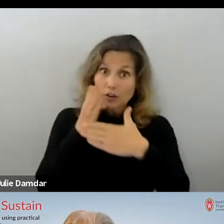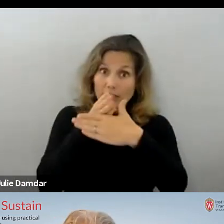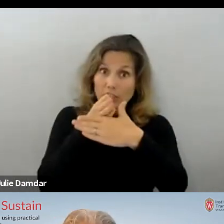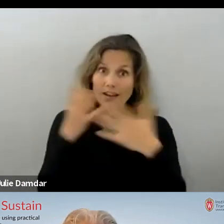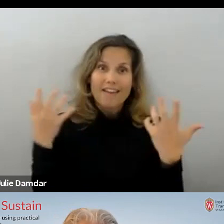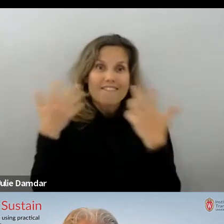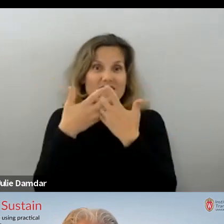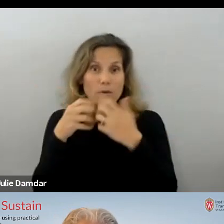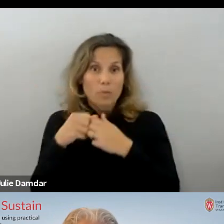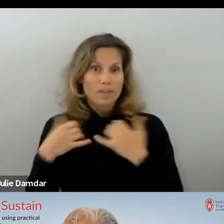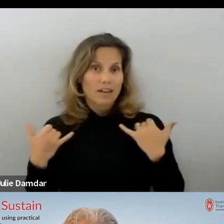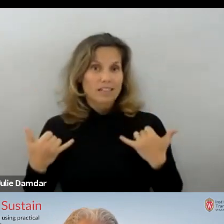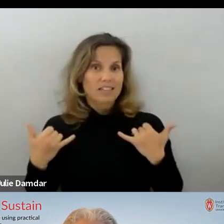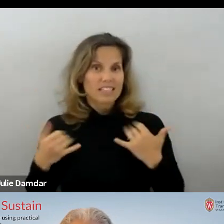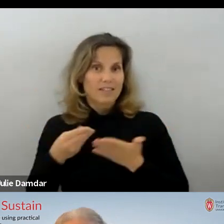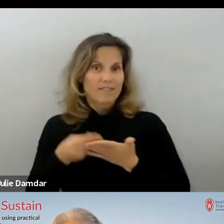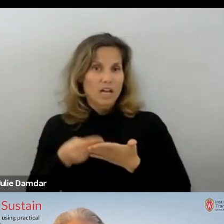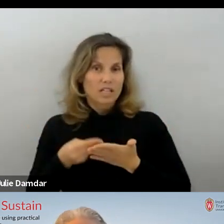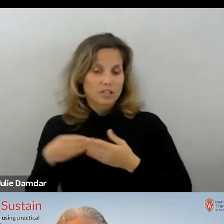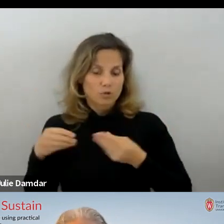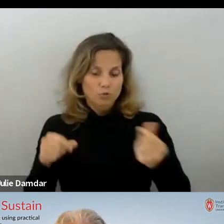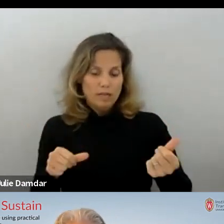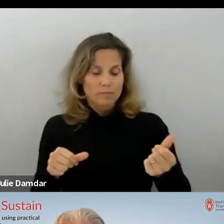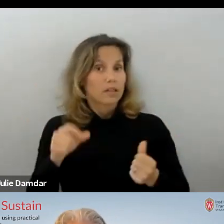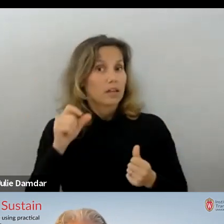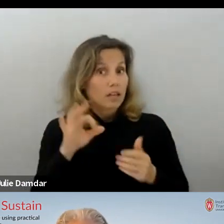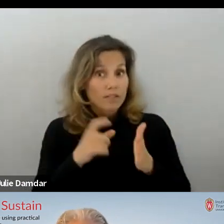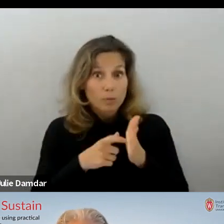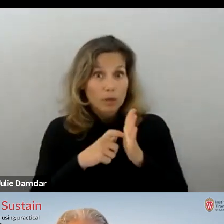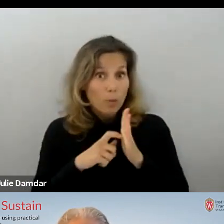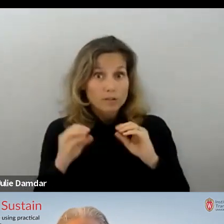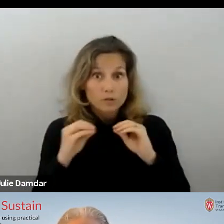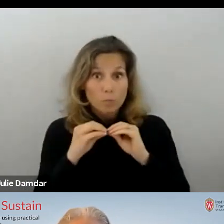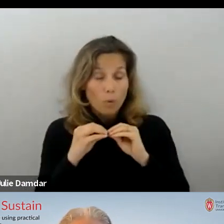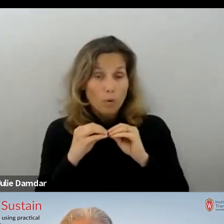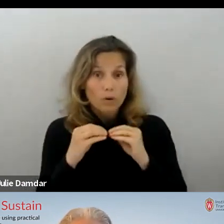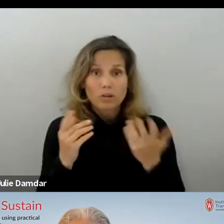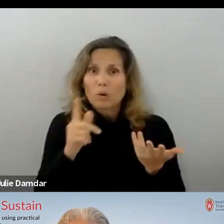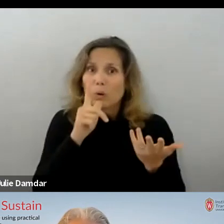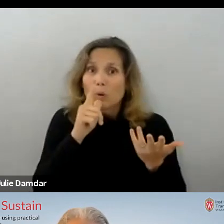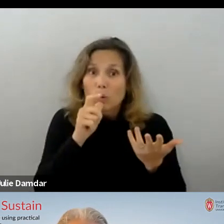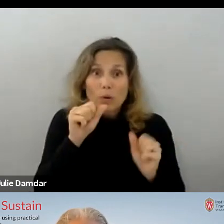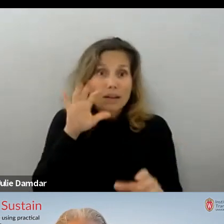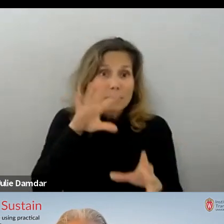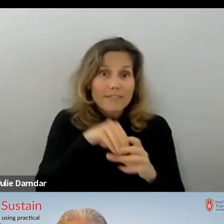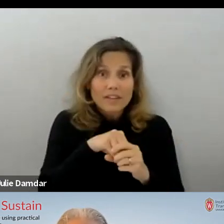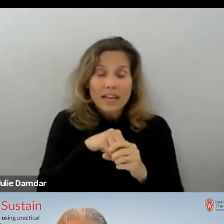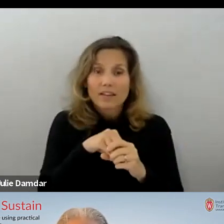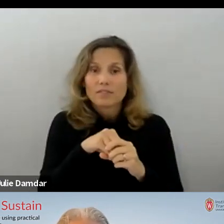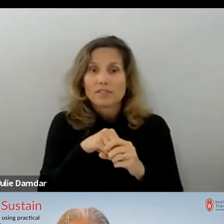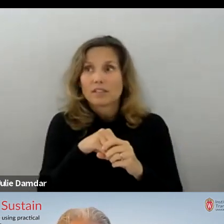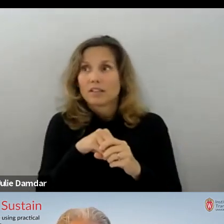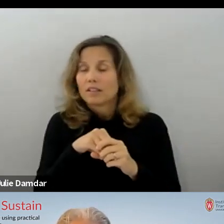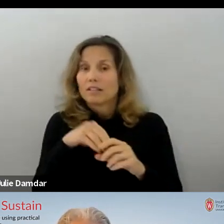existing funding streams, and if it requires more beyond that, who can be engaged at policy or organization